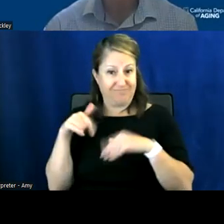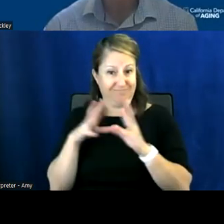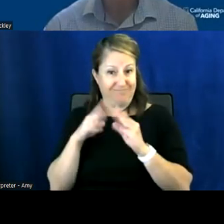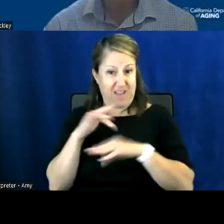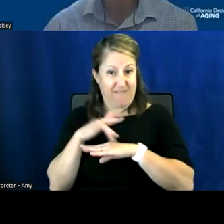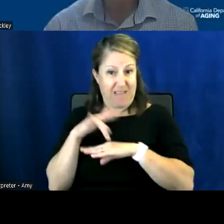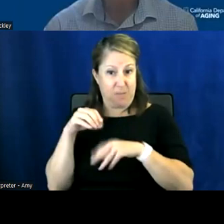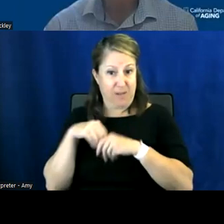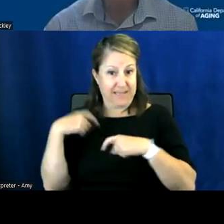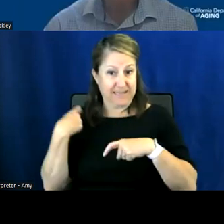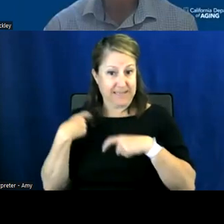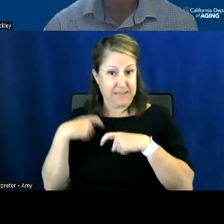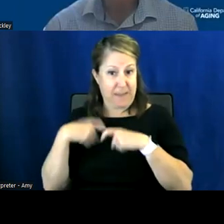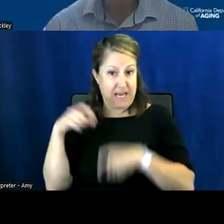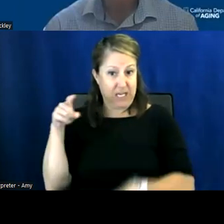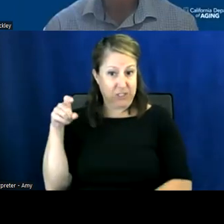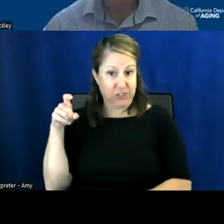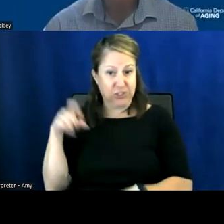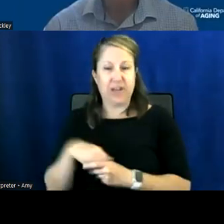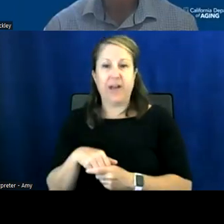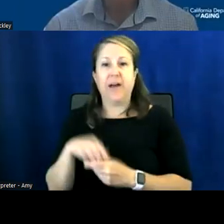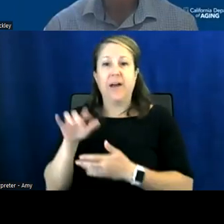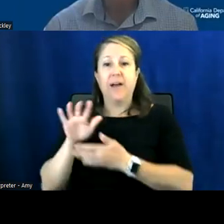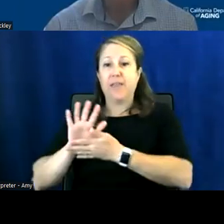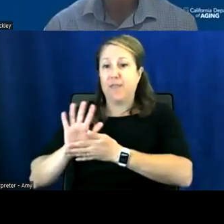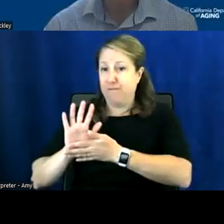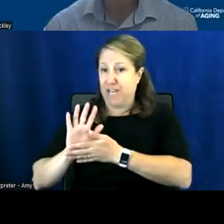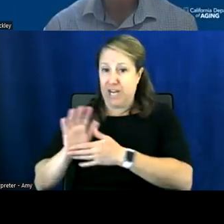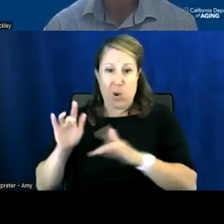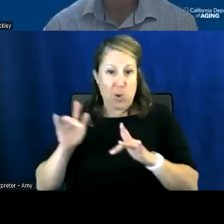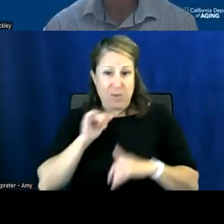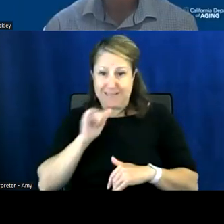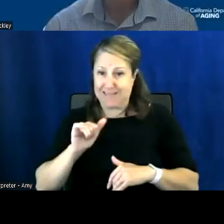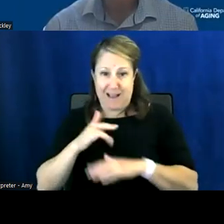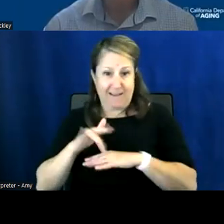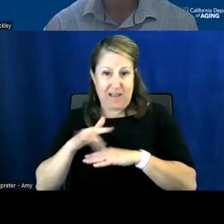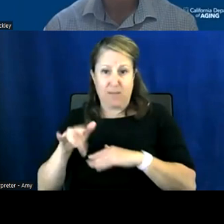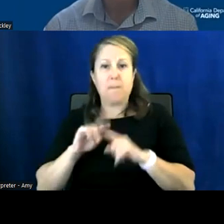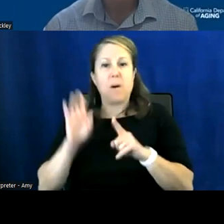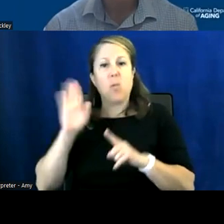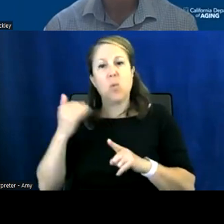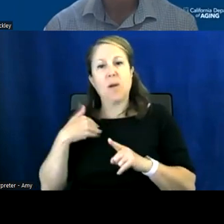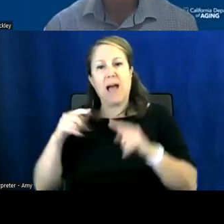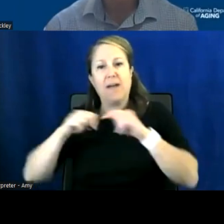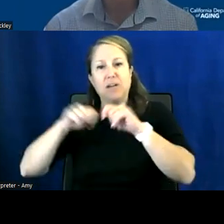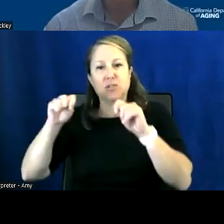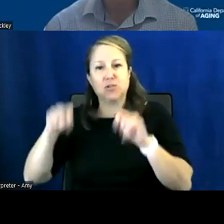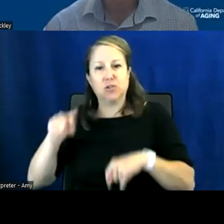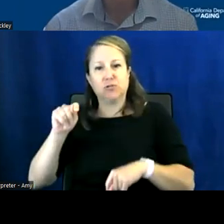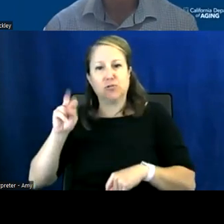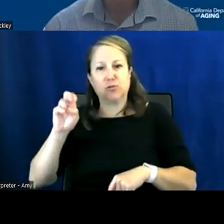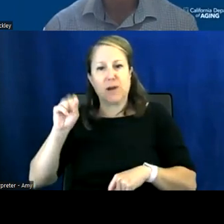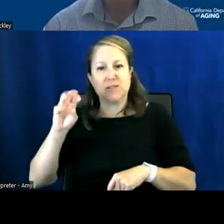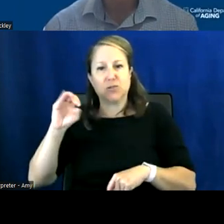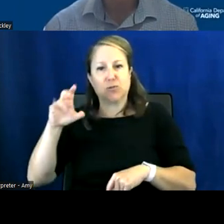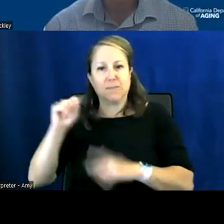and uh the video um and the reporting is not available in spanish however we will have a transcript um and that transcript can be made